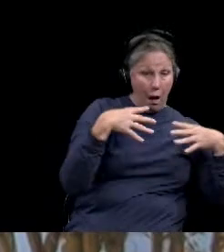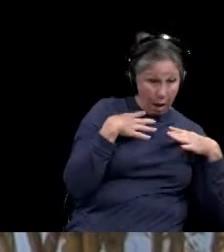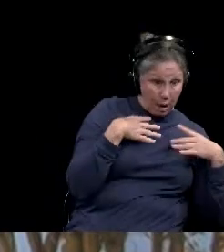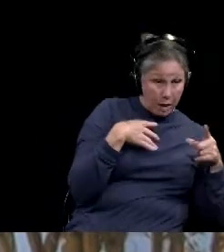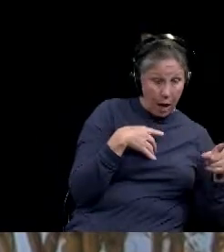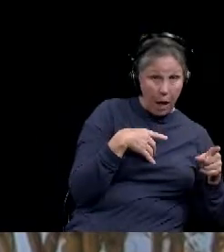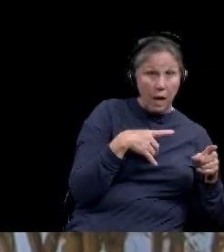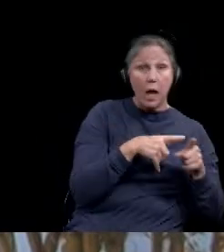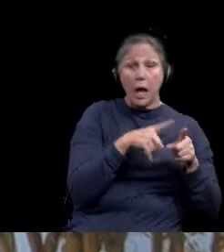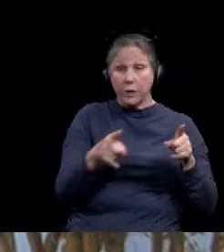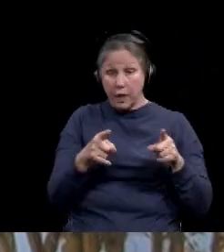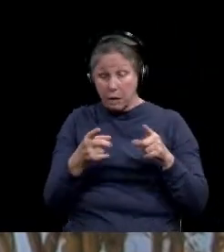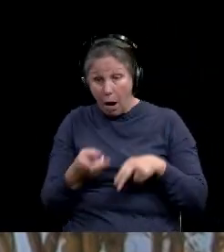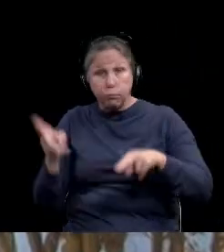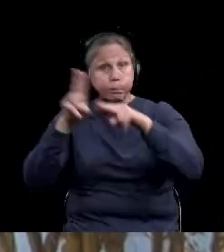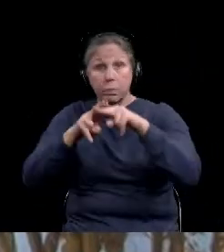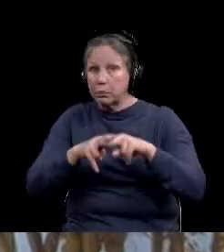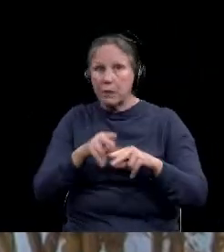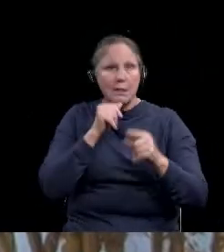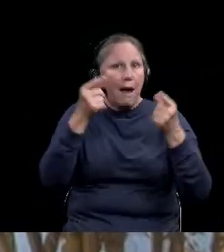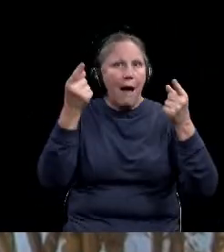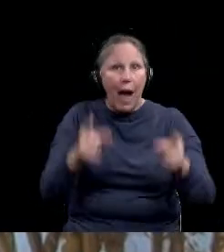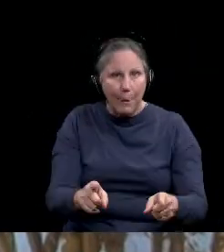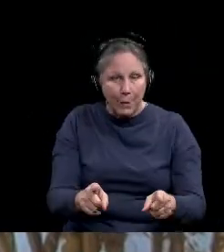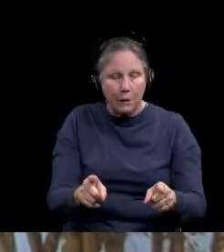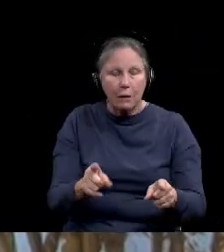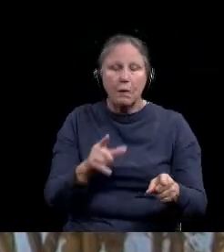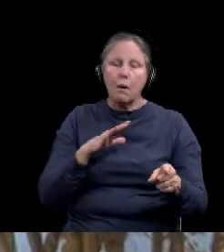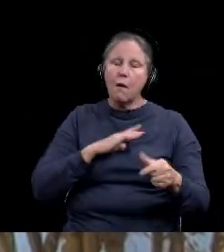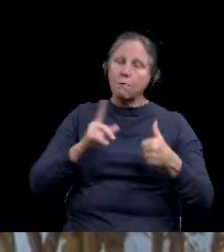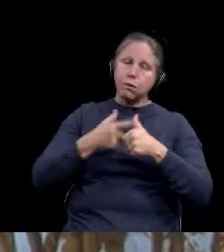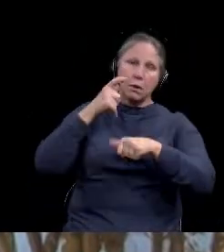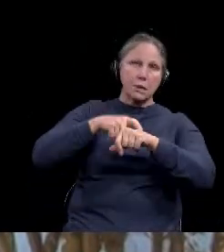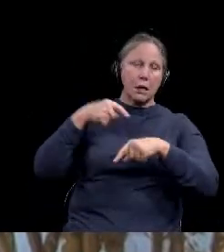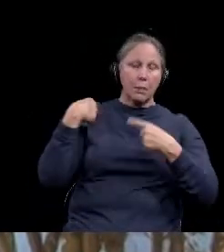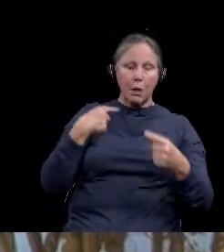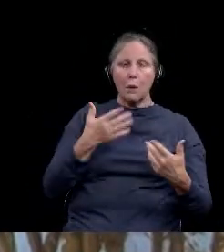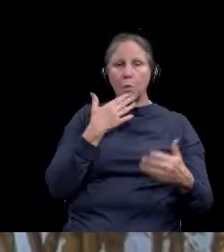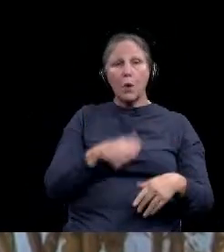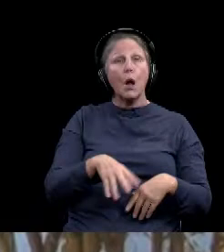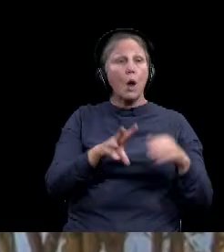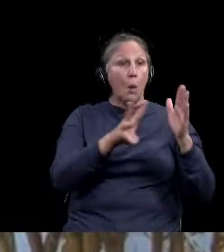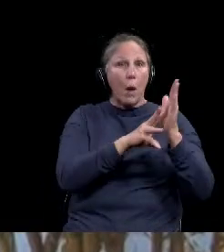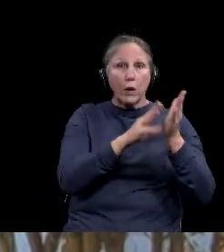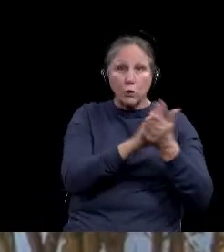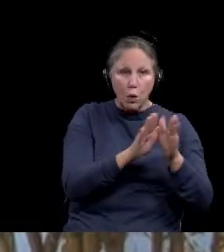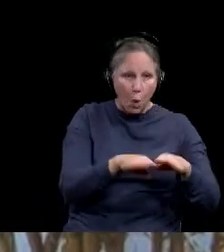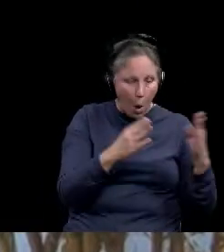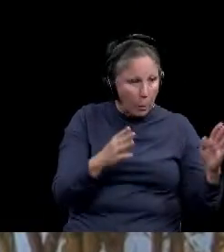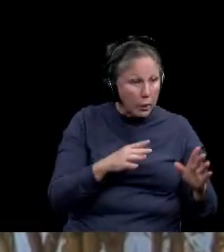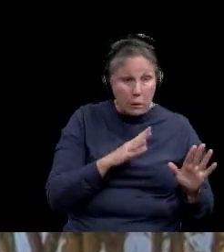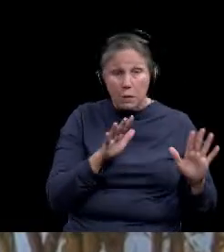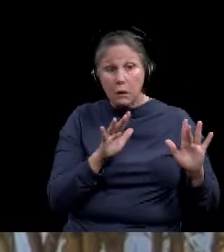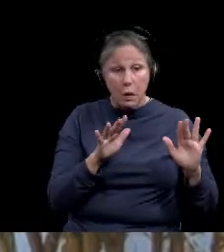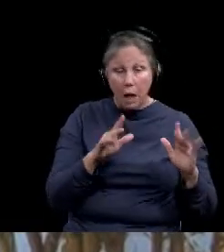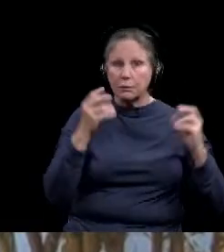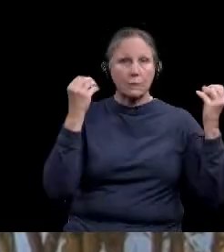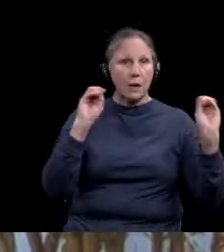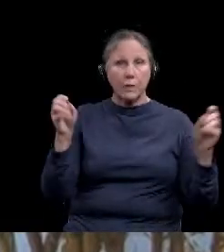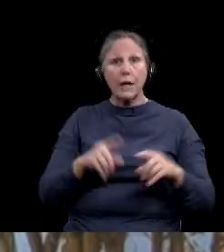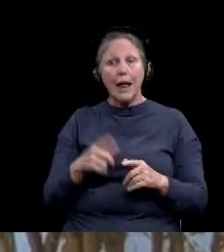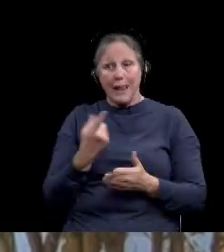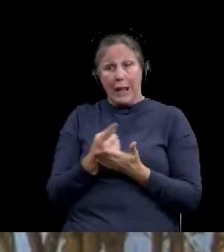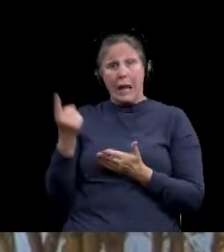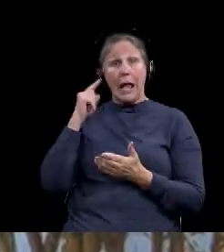days following that. So we got through that. We got through the opening of Waco ISD. Those are great things. And then last week, the governor